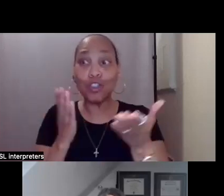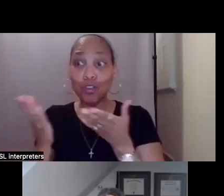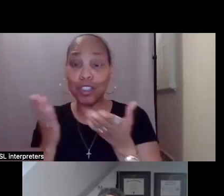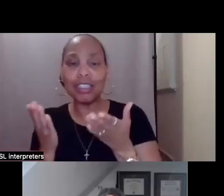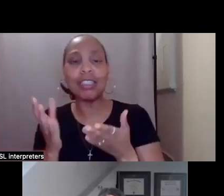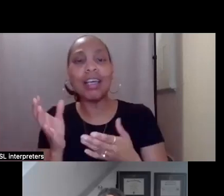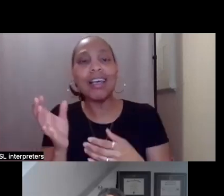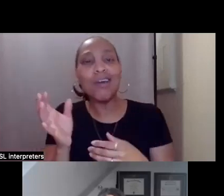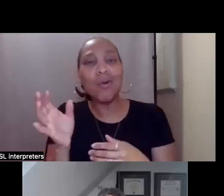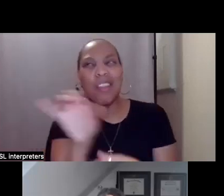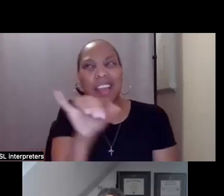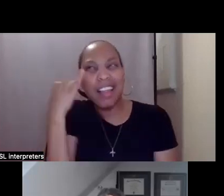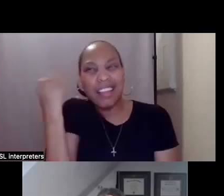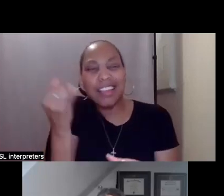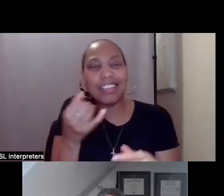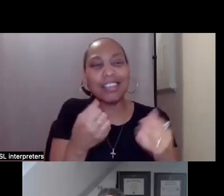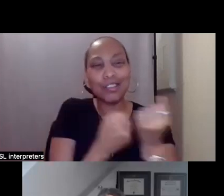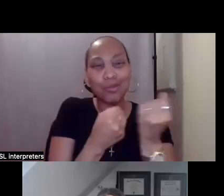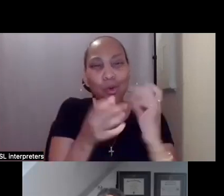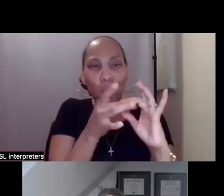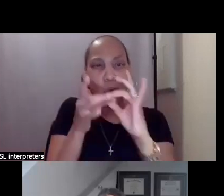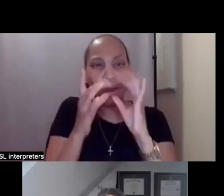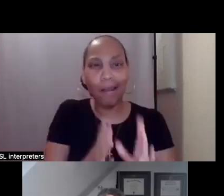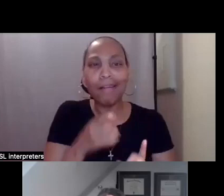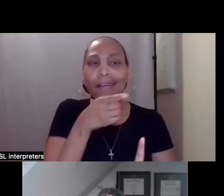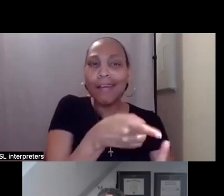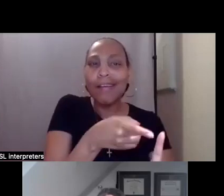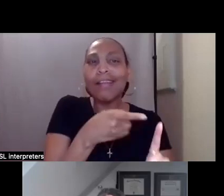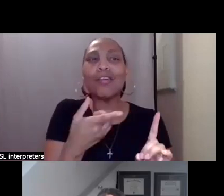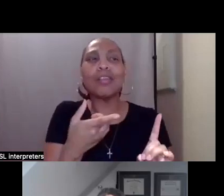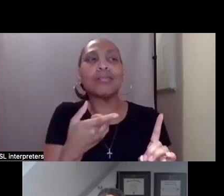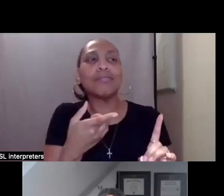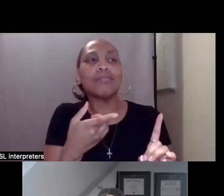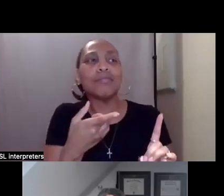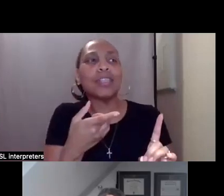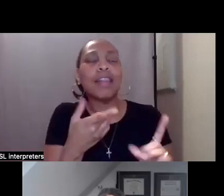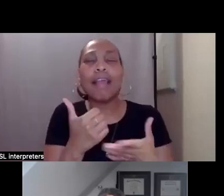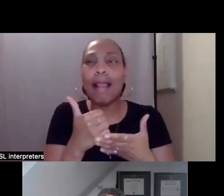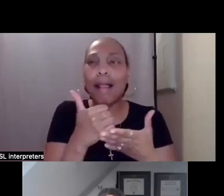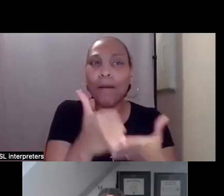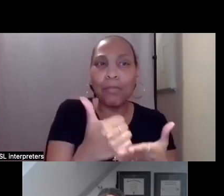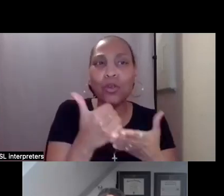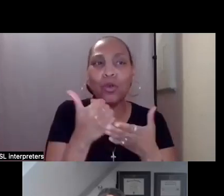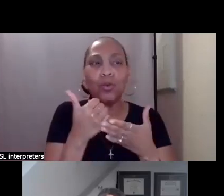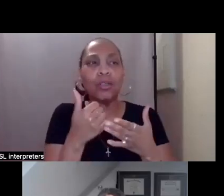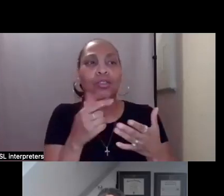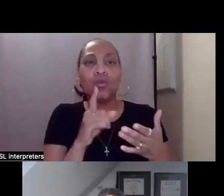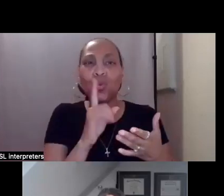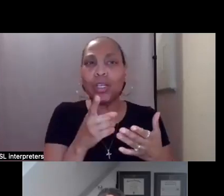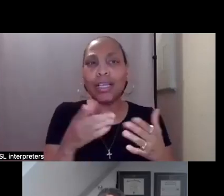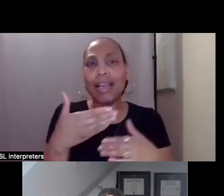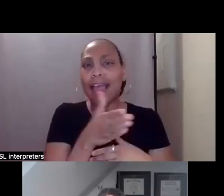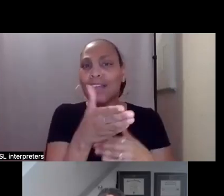can define and can explain and can help you navigate these systems that are there, that are